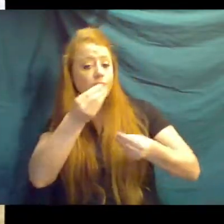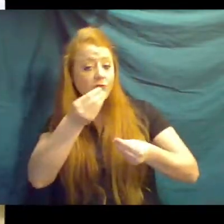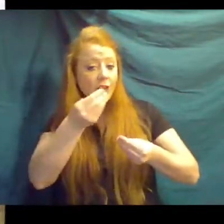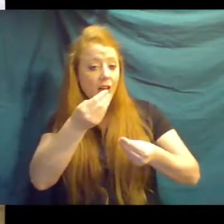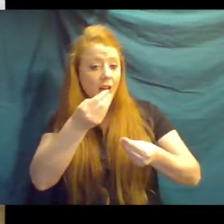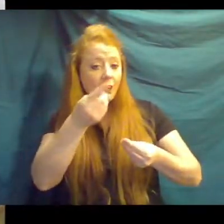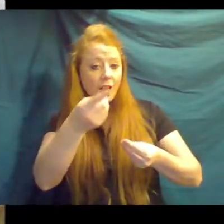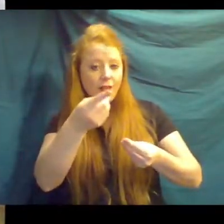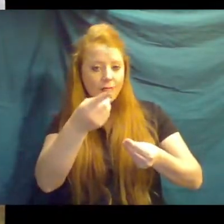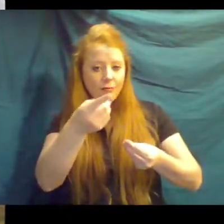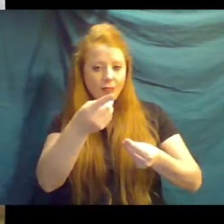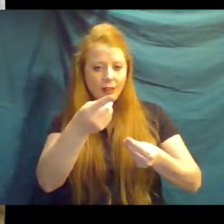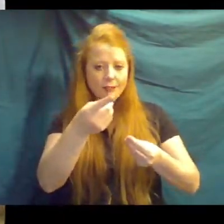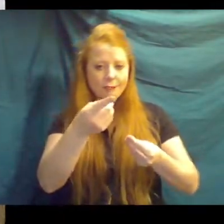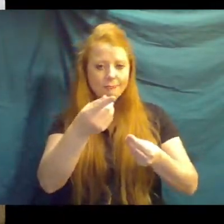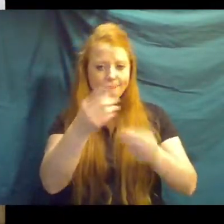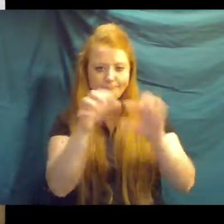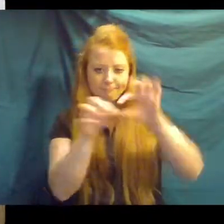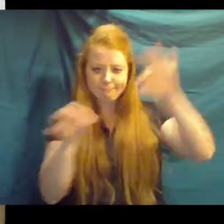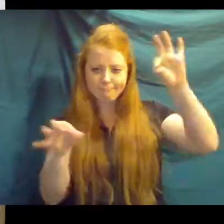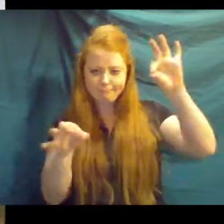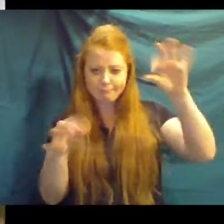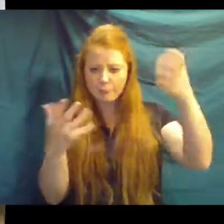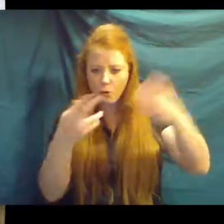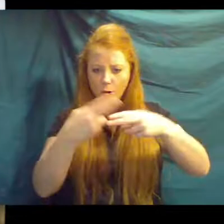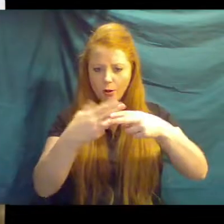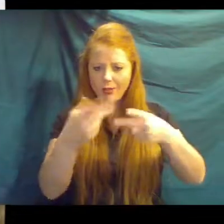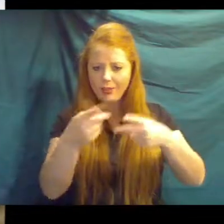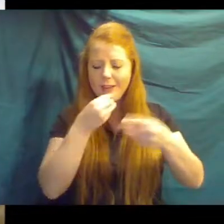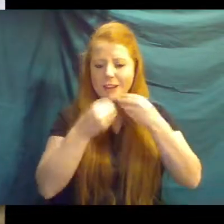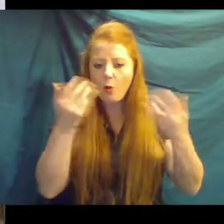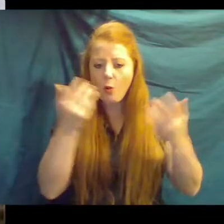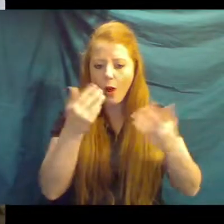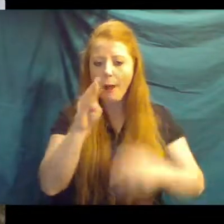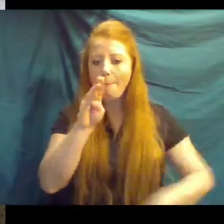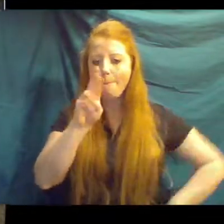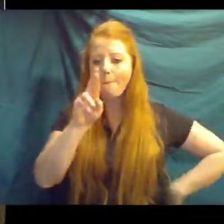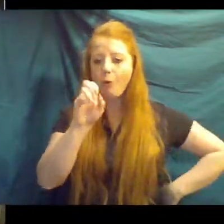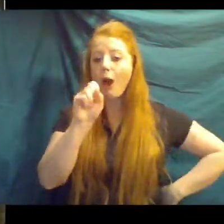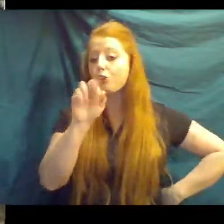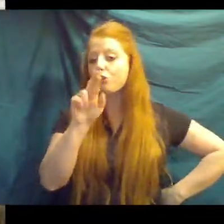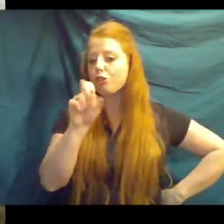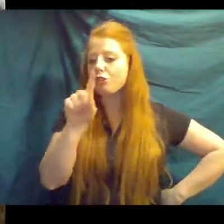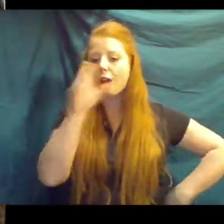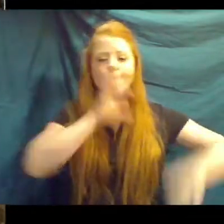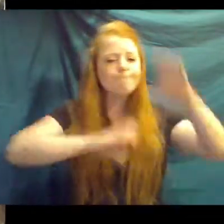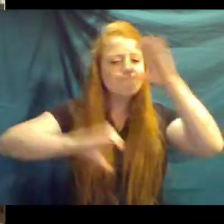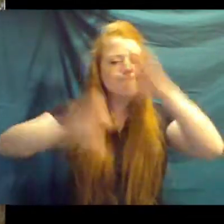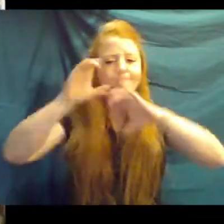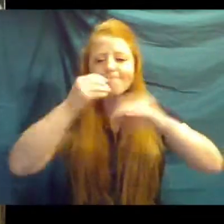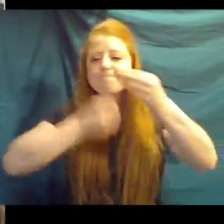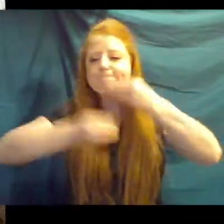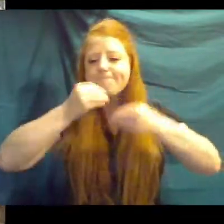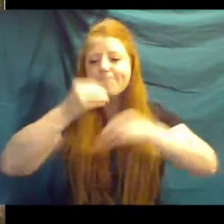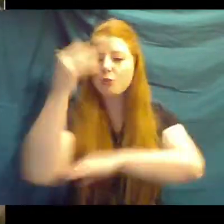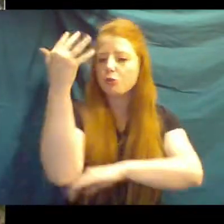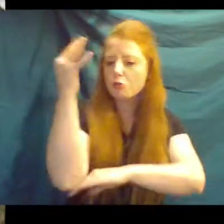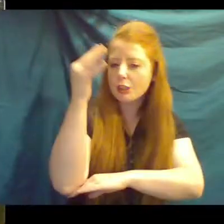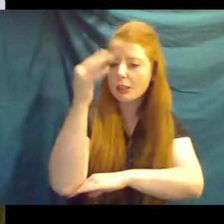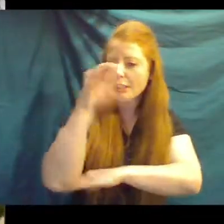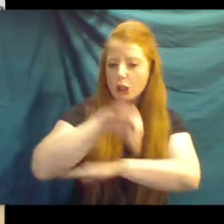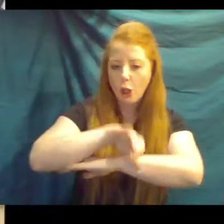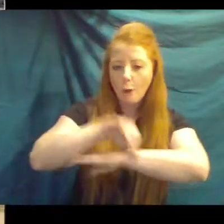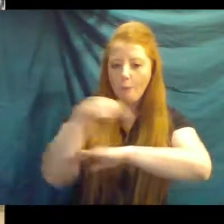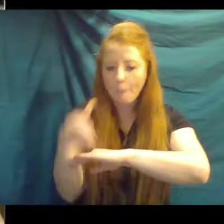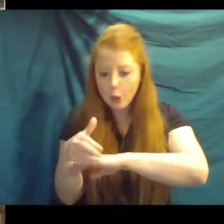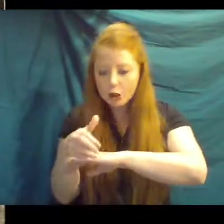What do giraffes eat? In the wild, these guys are browsers. So that means they eat mostly trees and bushes as